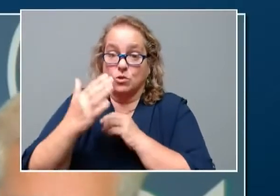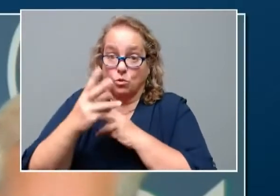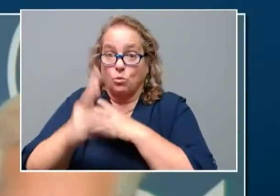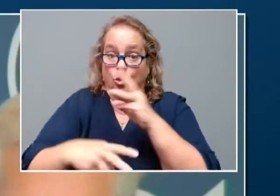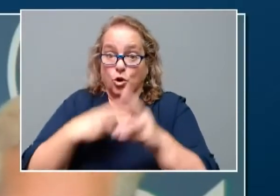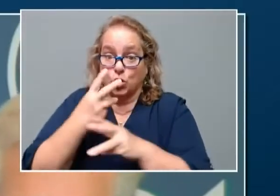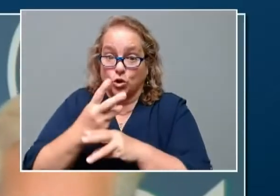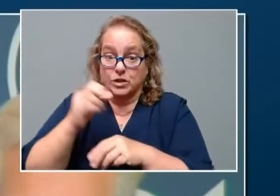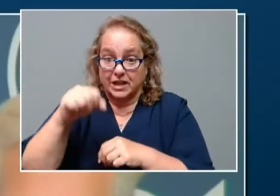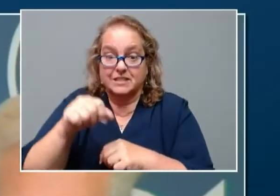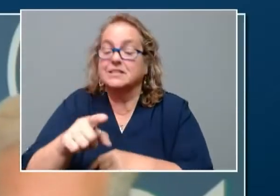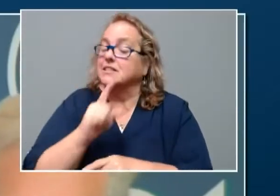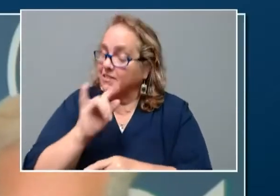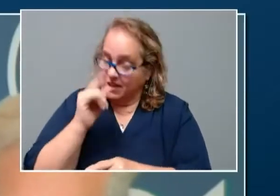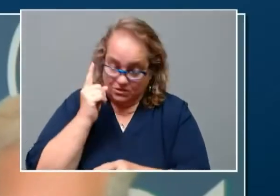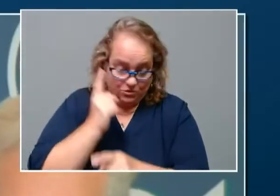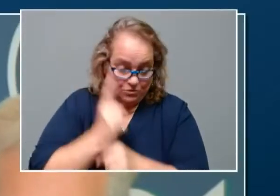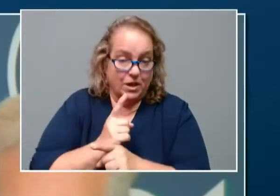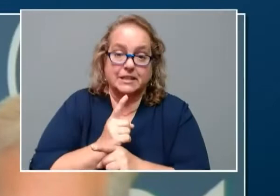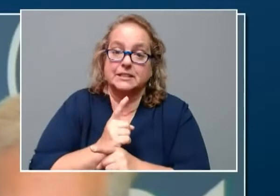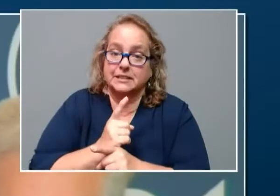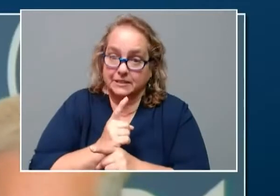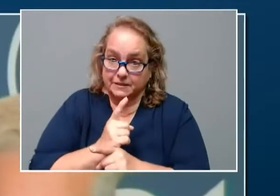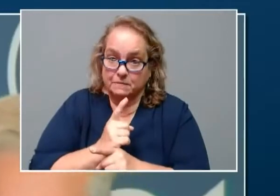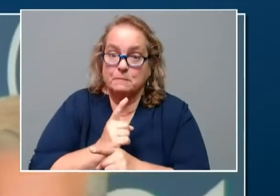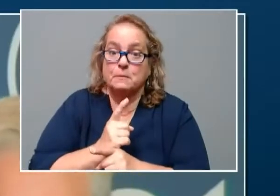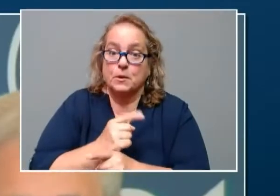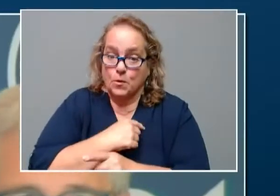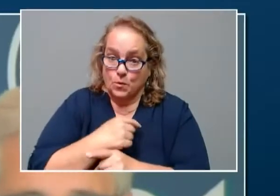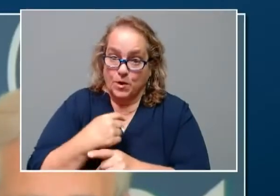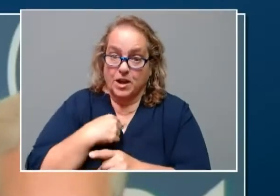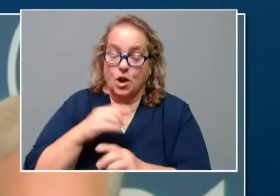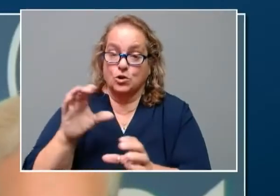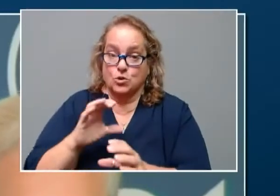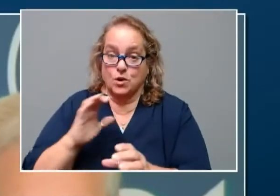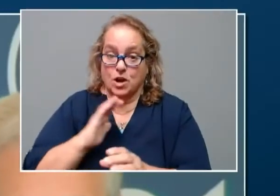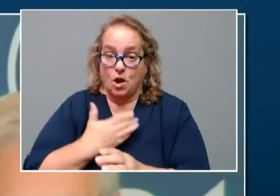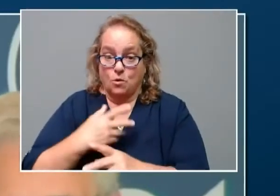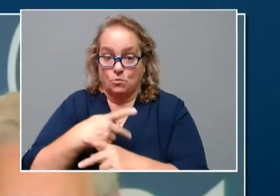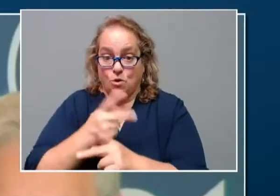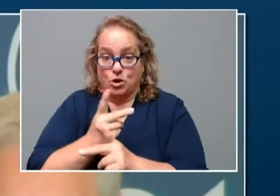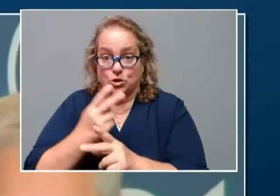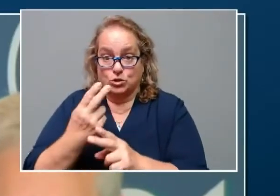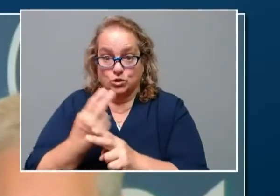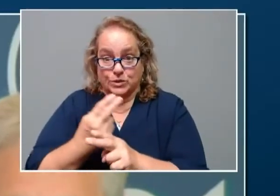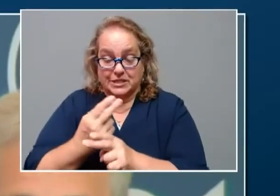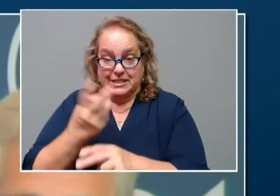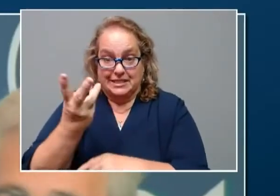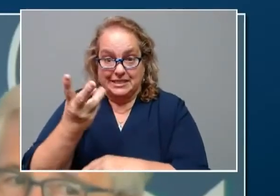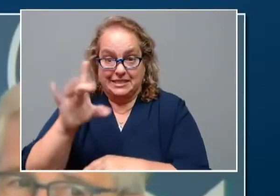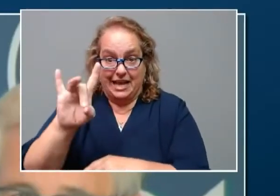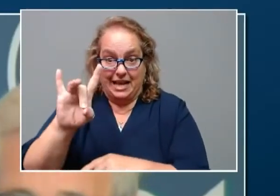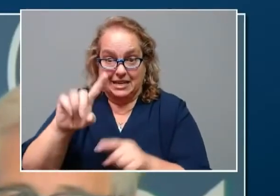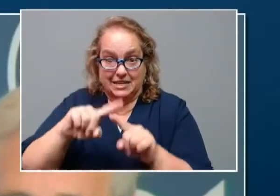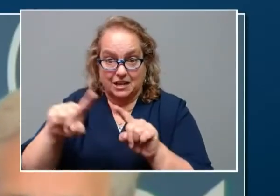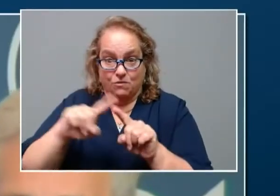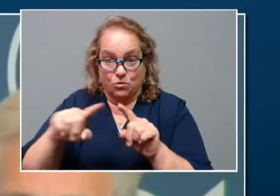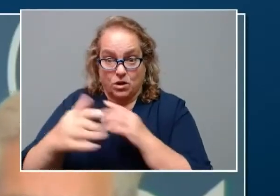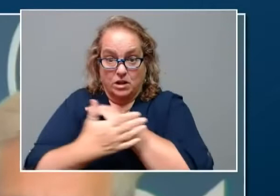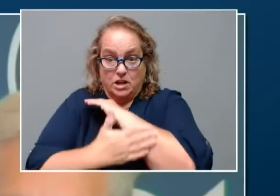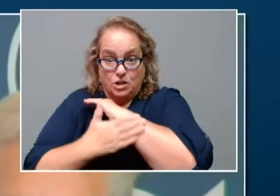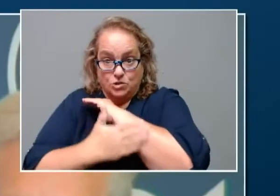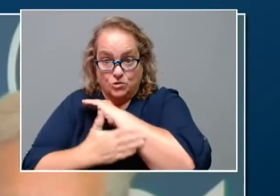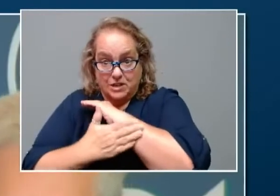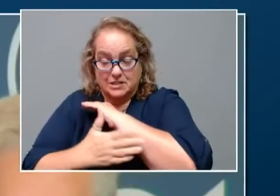That's correct. We are, we're doing our products now used in 68 countries. And almost all of our assembly